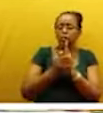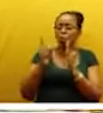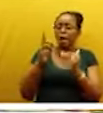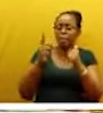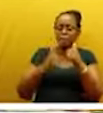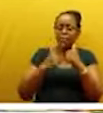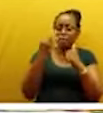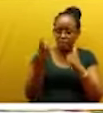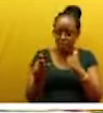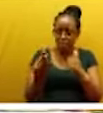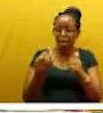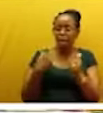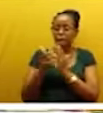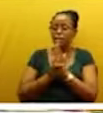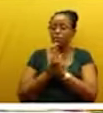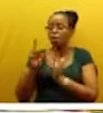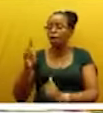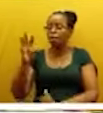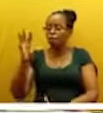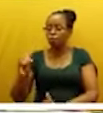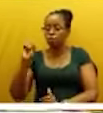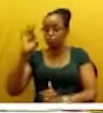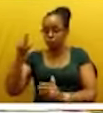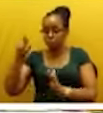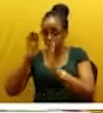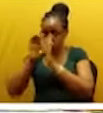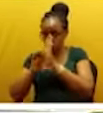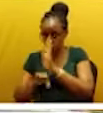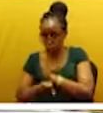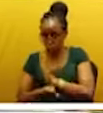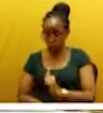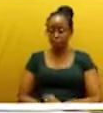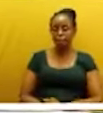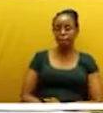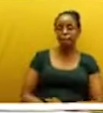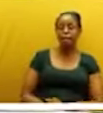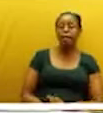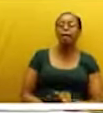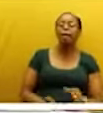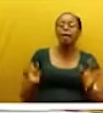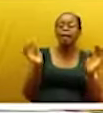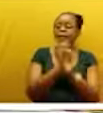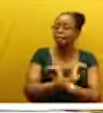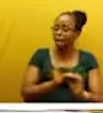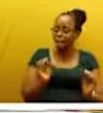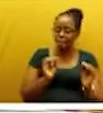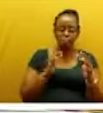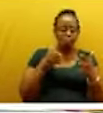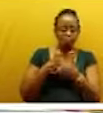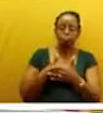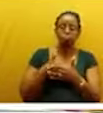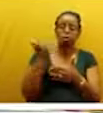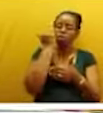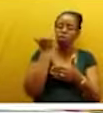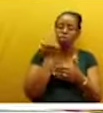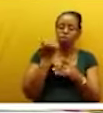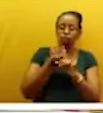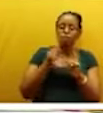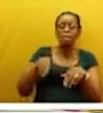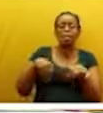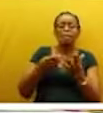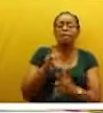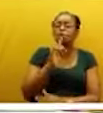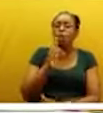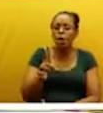140 of the Constitution. However, nothing stops the court from issuing orders or